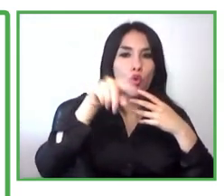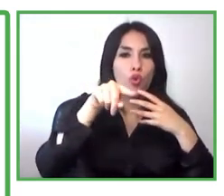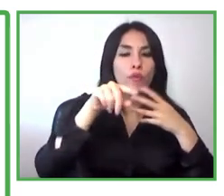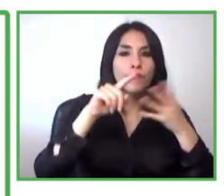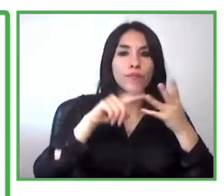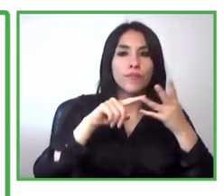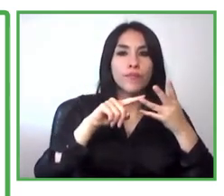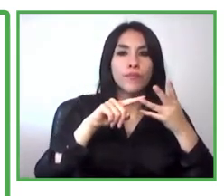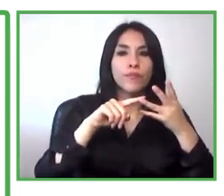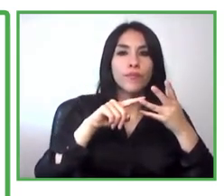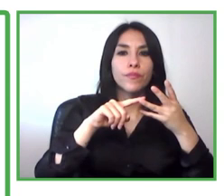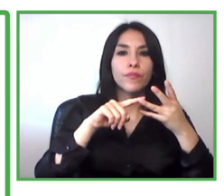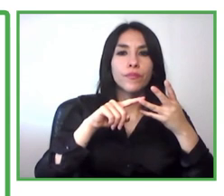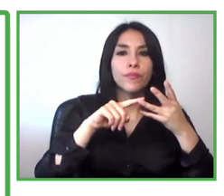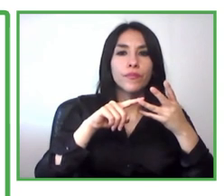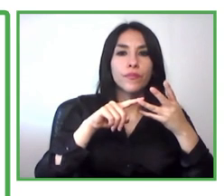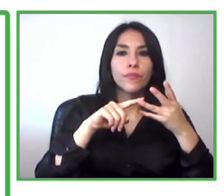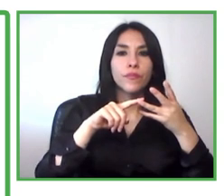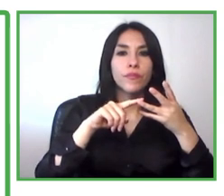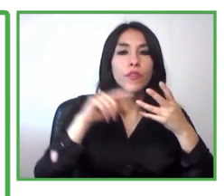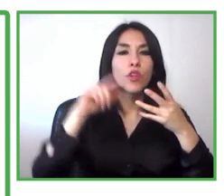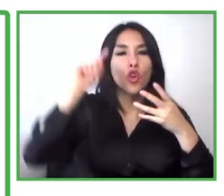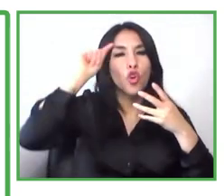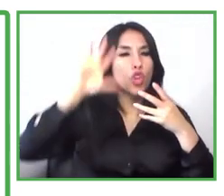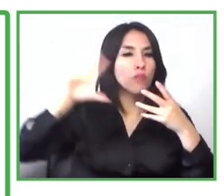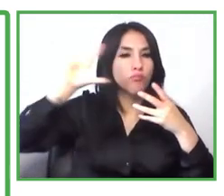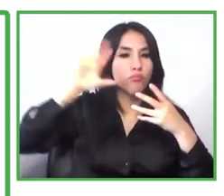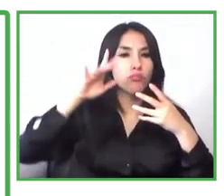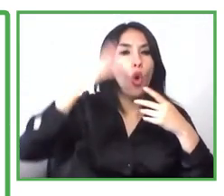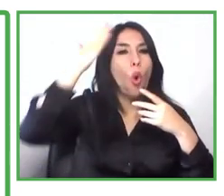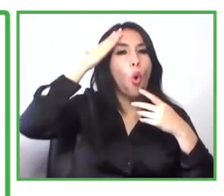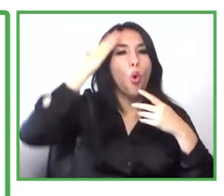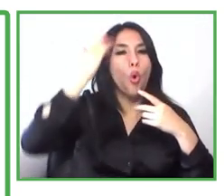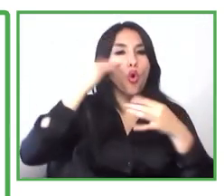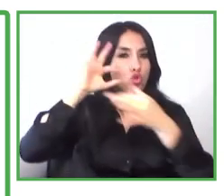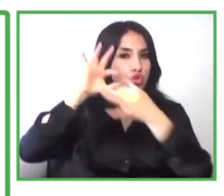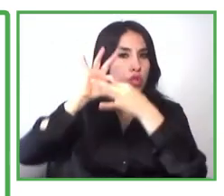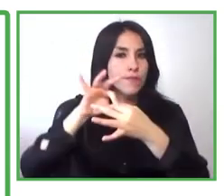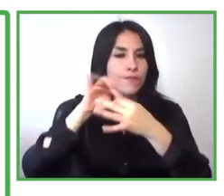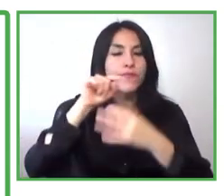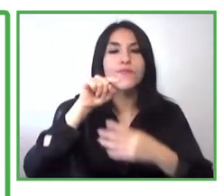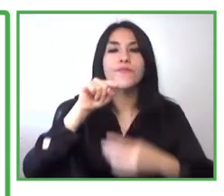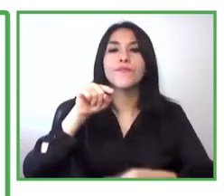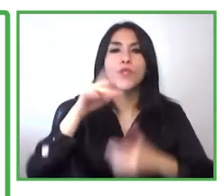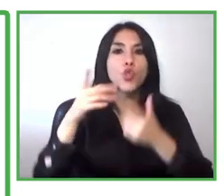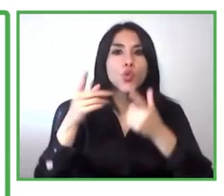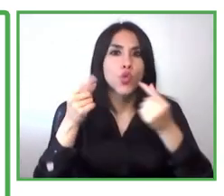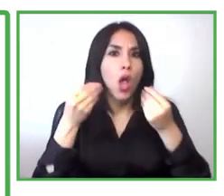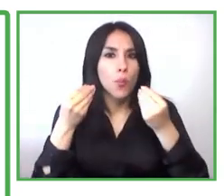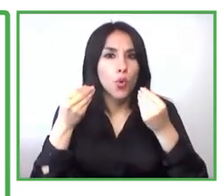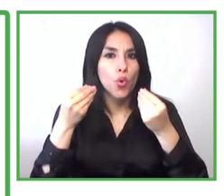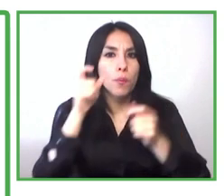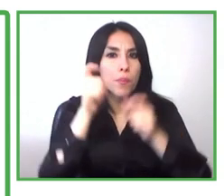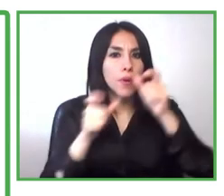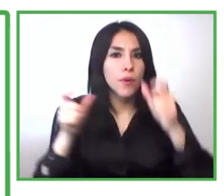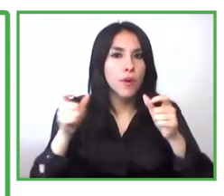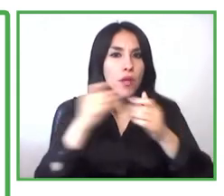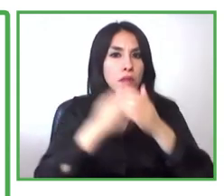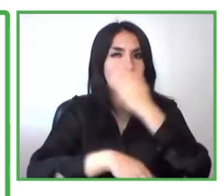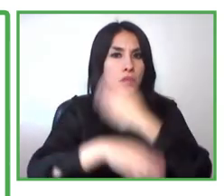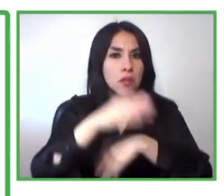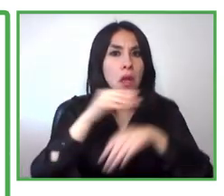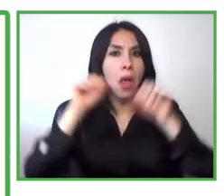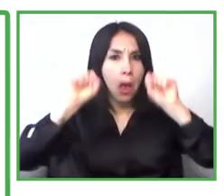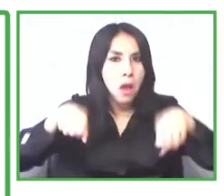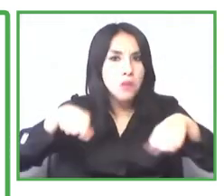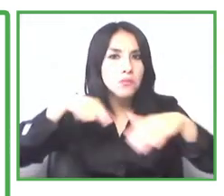ideas that that people think that people with disabilities can't um be entrepreneurs so we could overcome